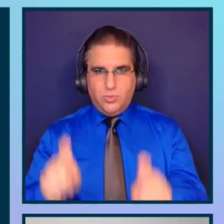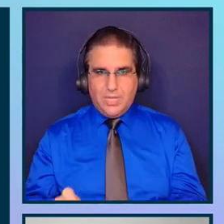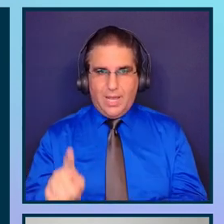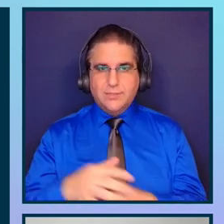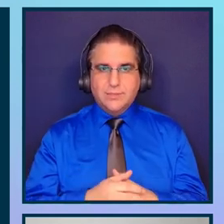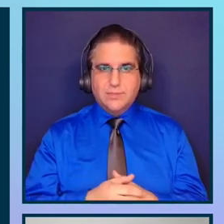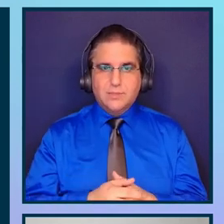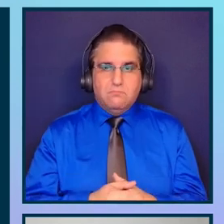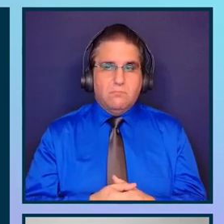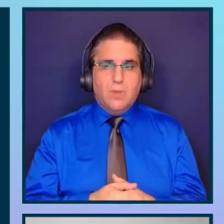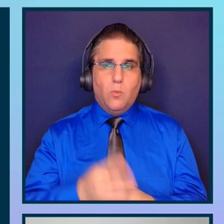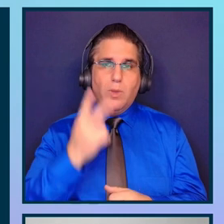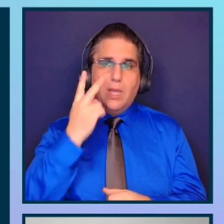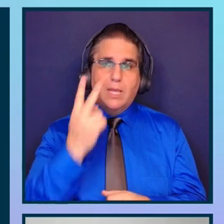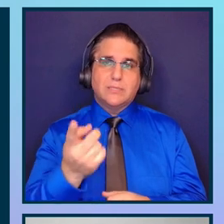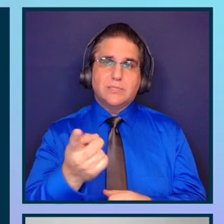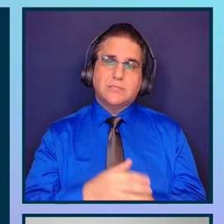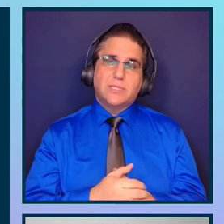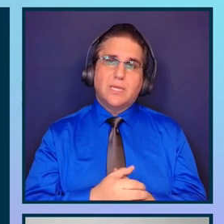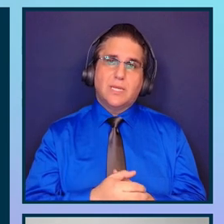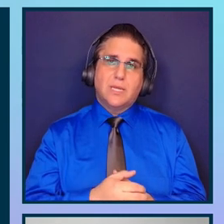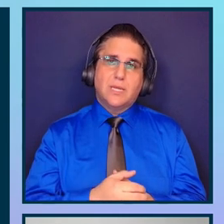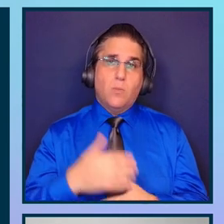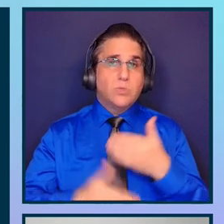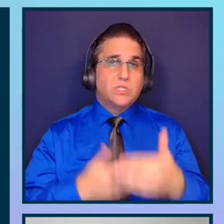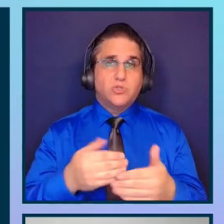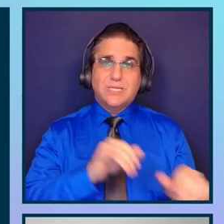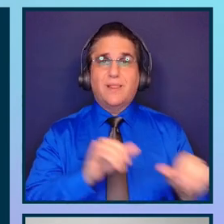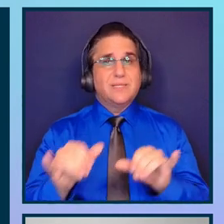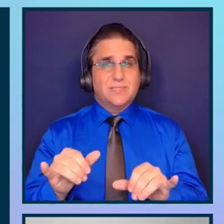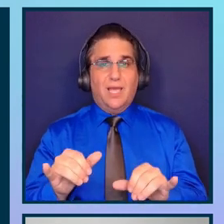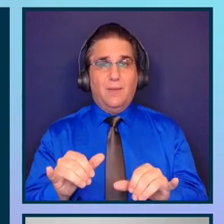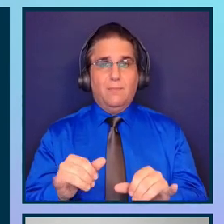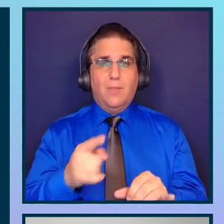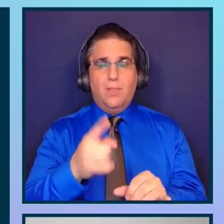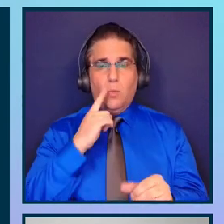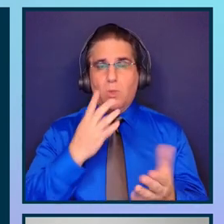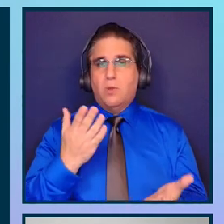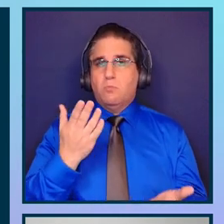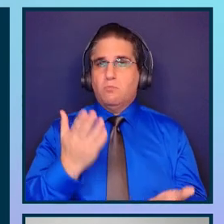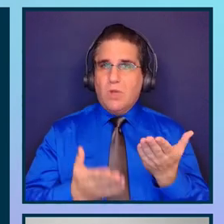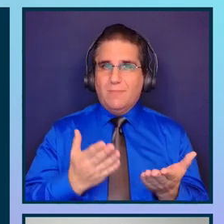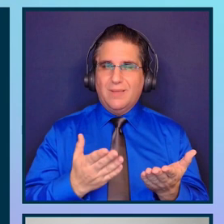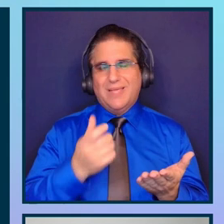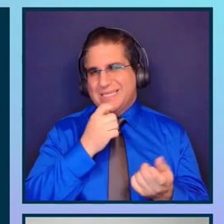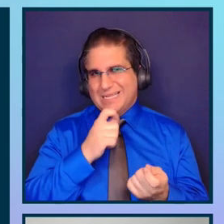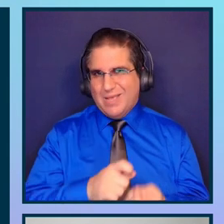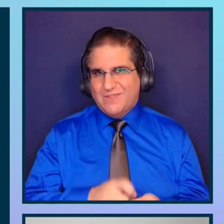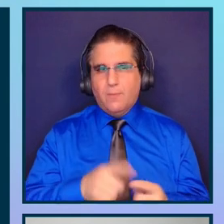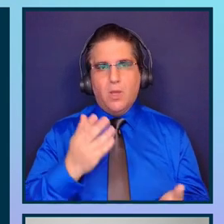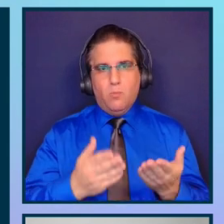And we can see that the procedure is the same. They are going to probably, it's not specified, but probably